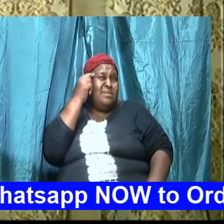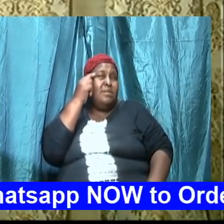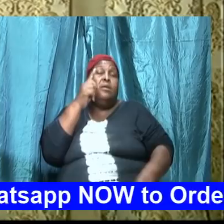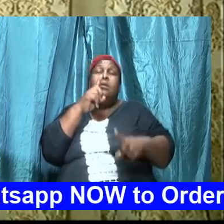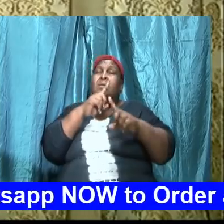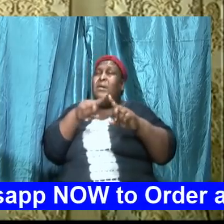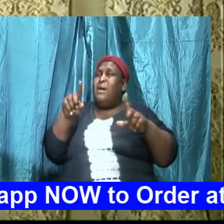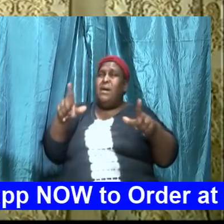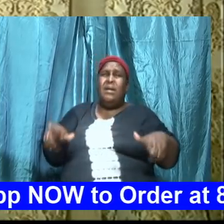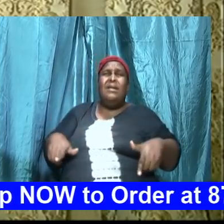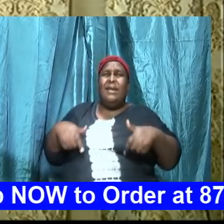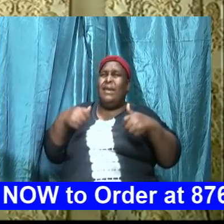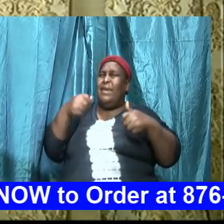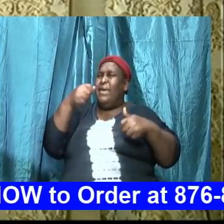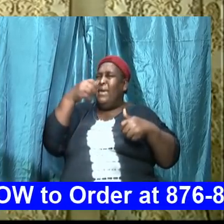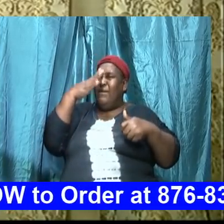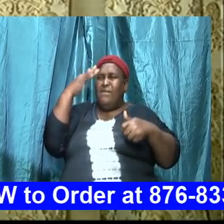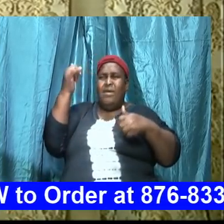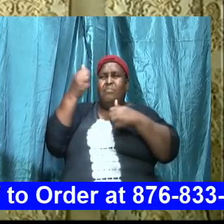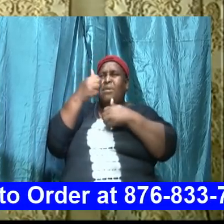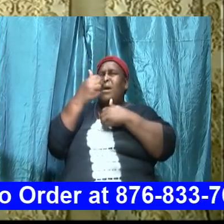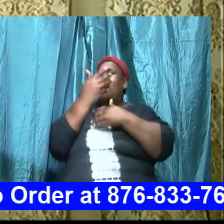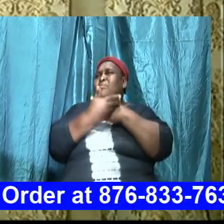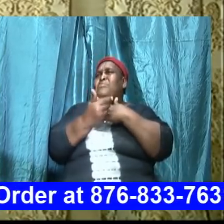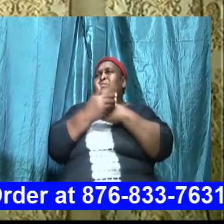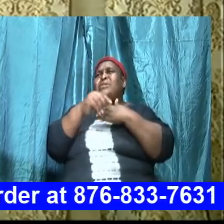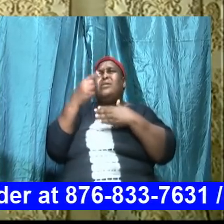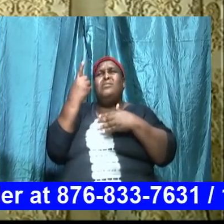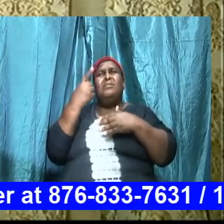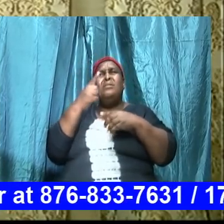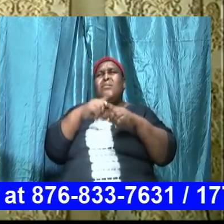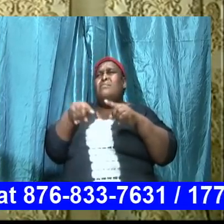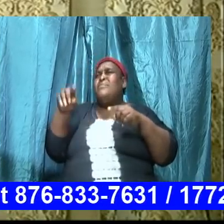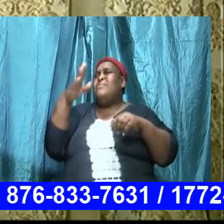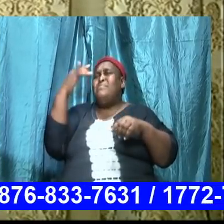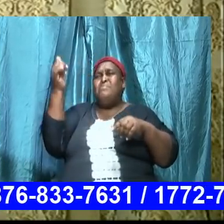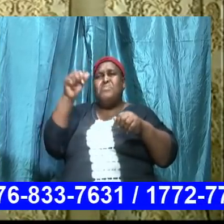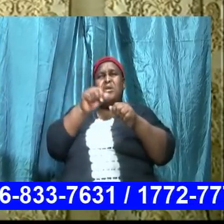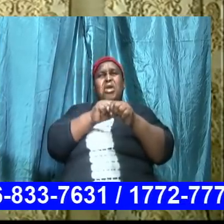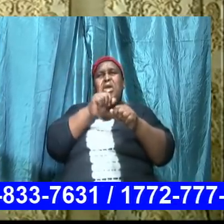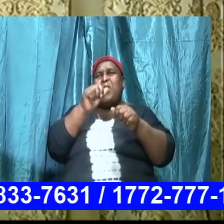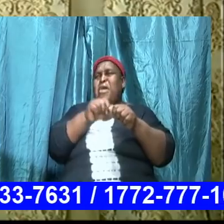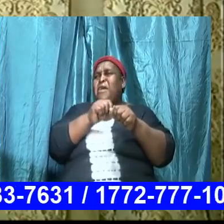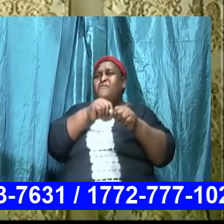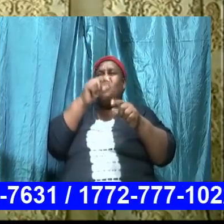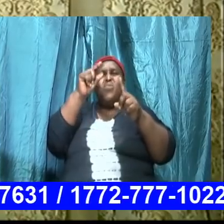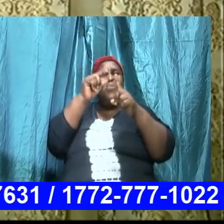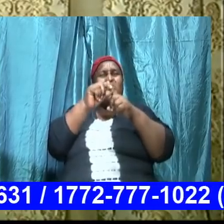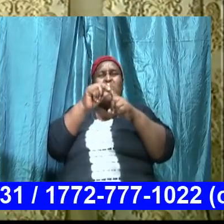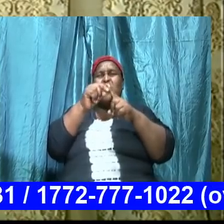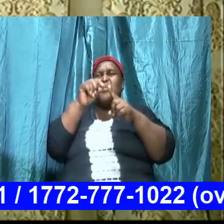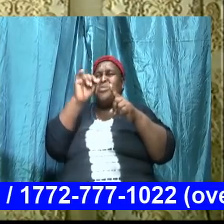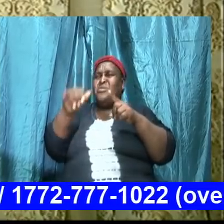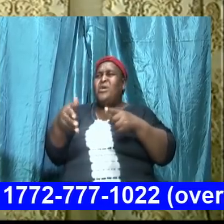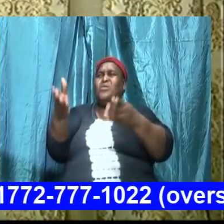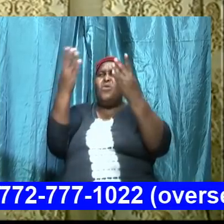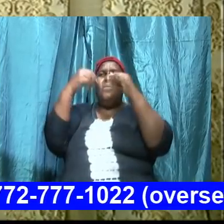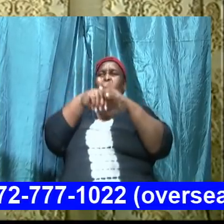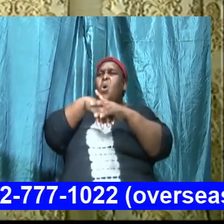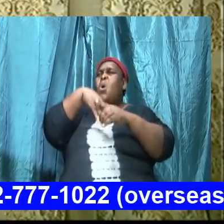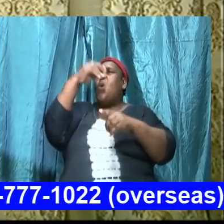bread alone but by every word that proceeds out of the mouth of